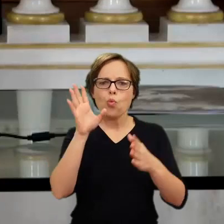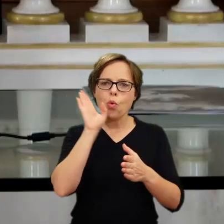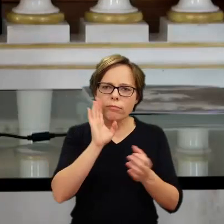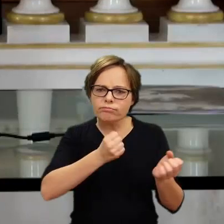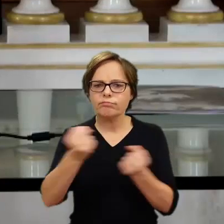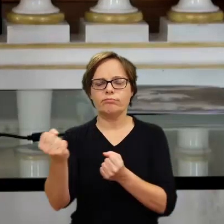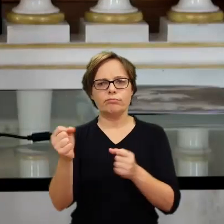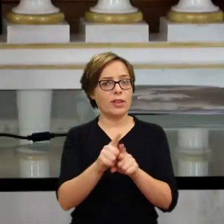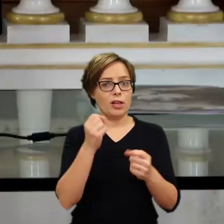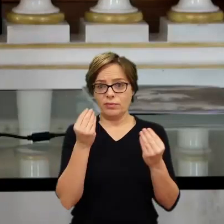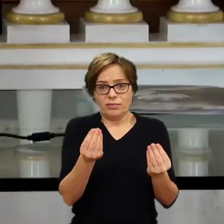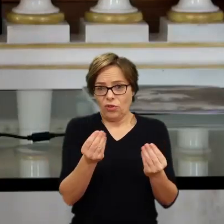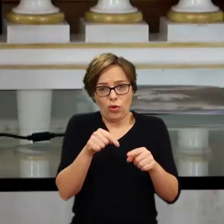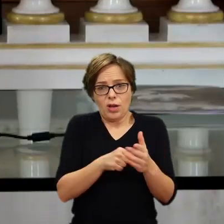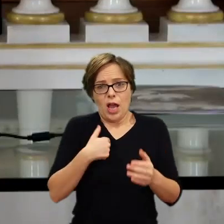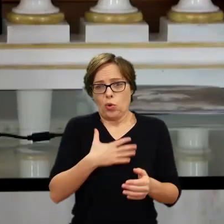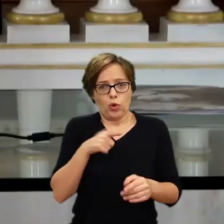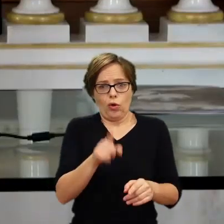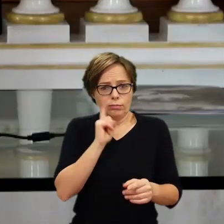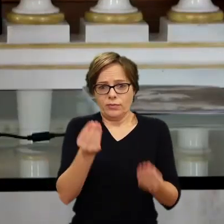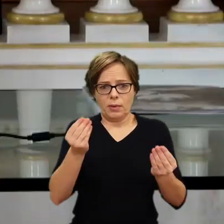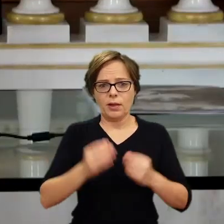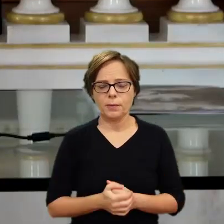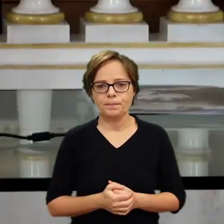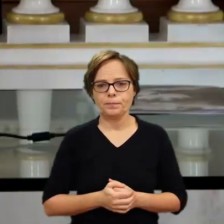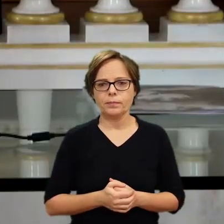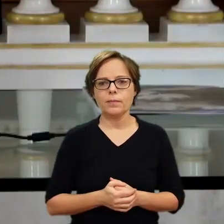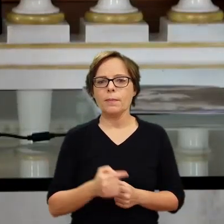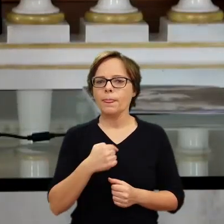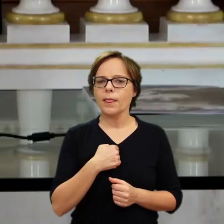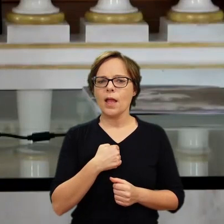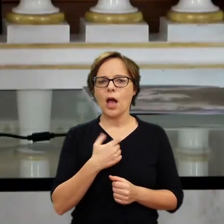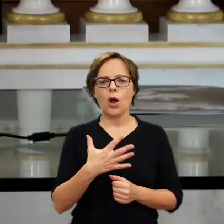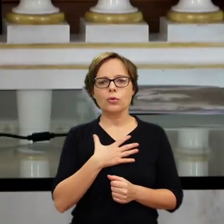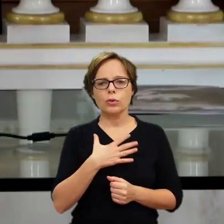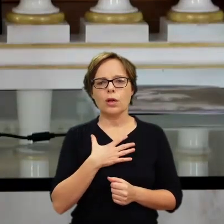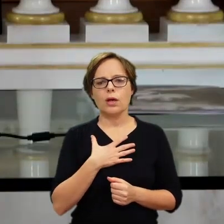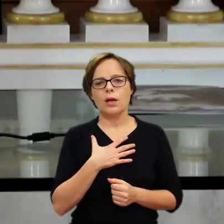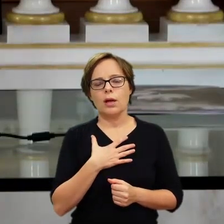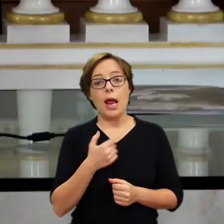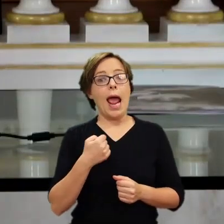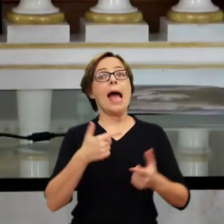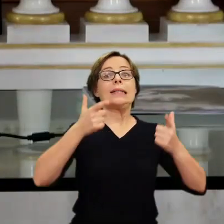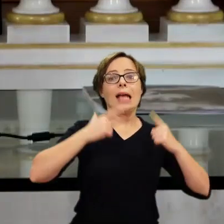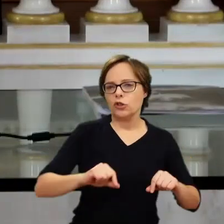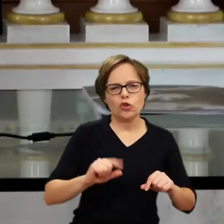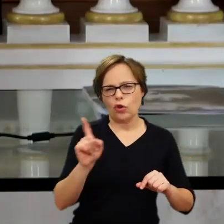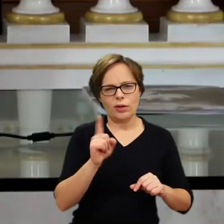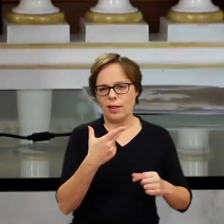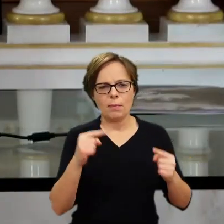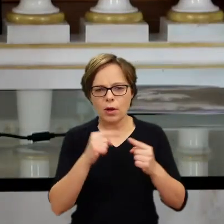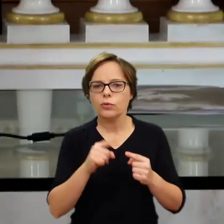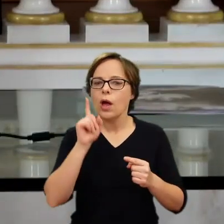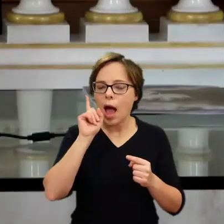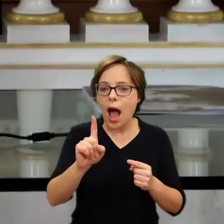with great things there, I think it's a great thing. And to me that, I mean, surprising is maybe the wrong word, but I have to admit,